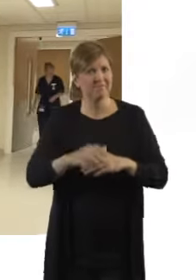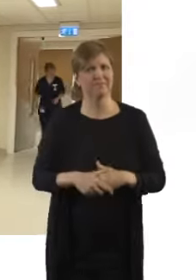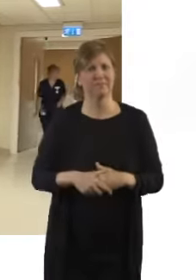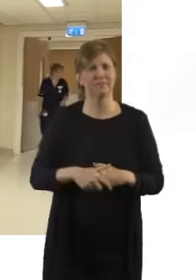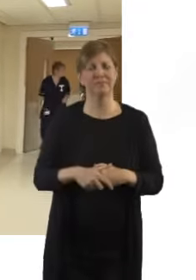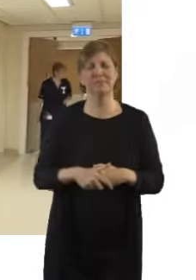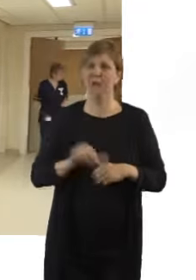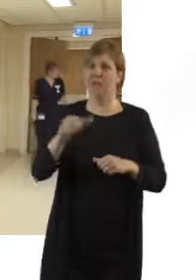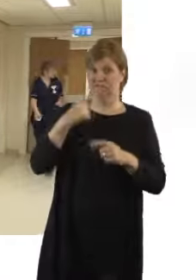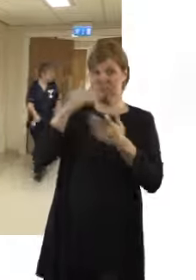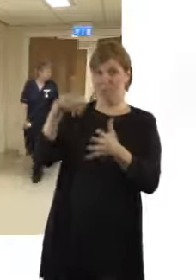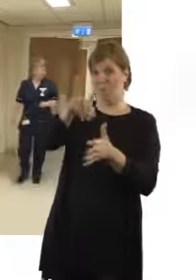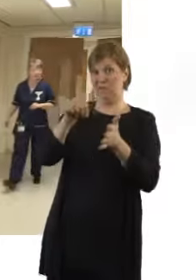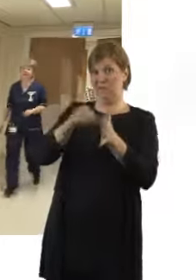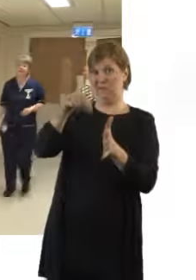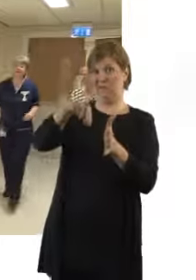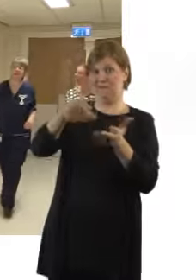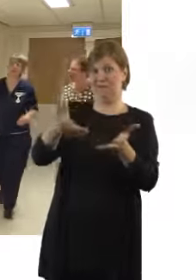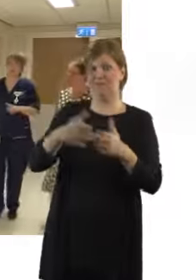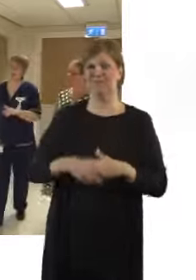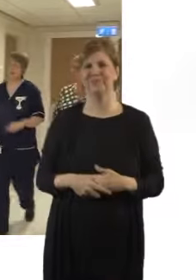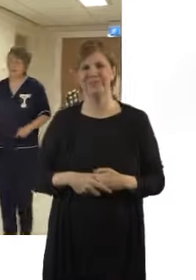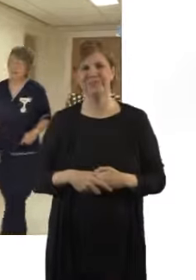So, I'd like to show you a typical theatre now, Sharon.